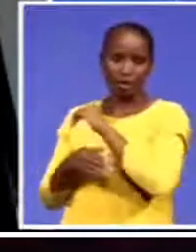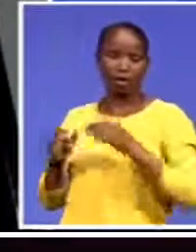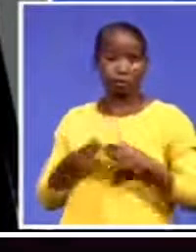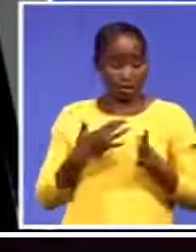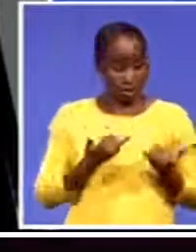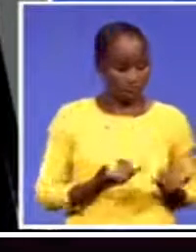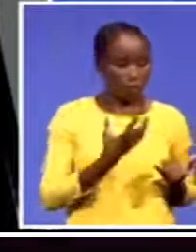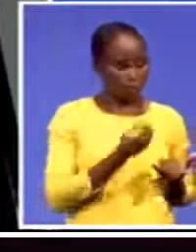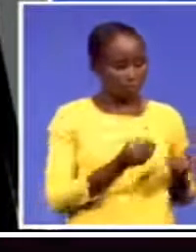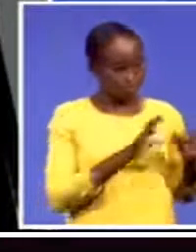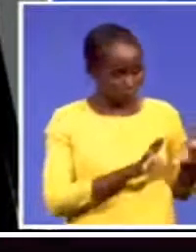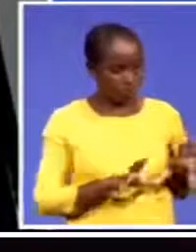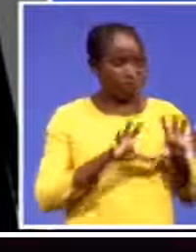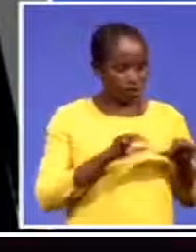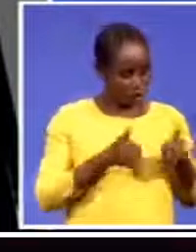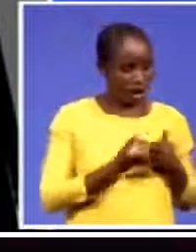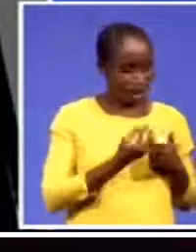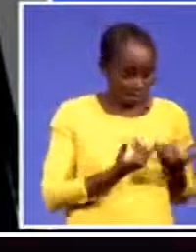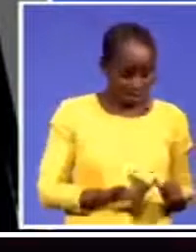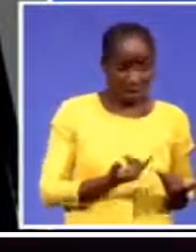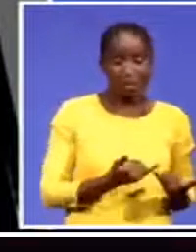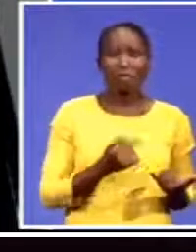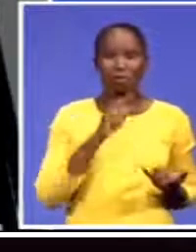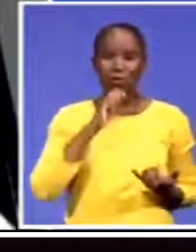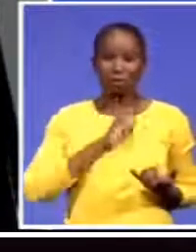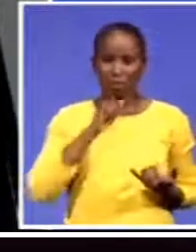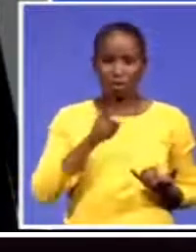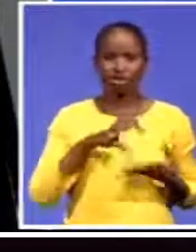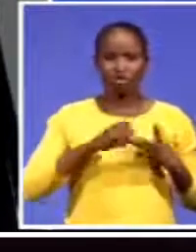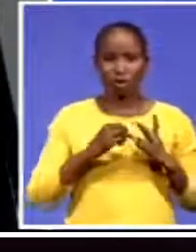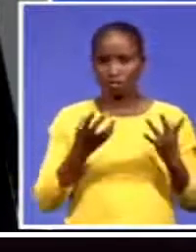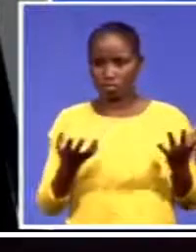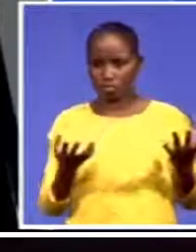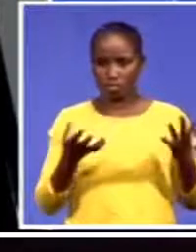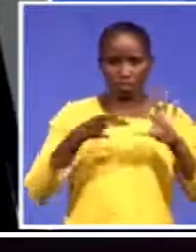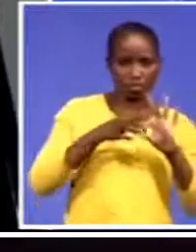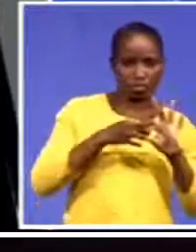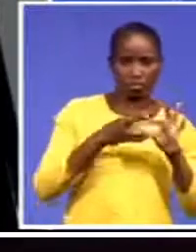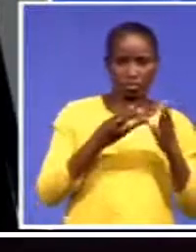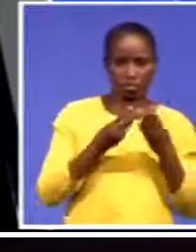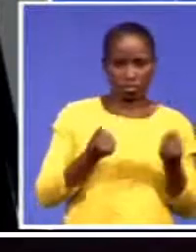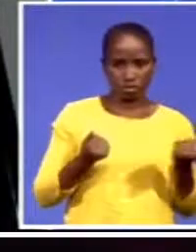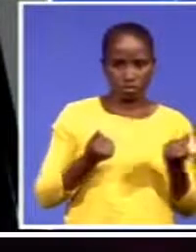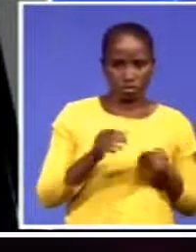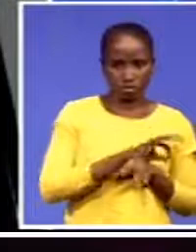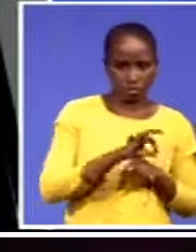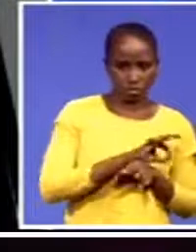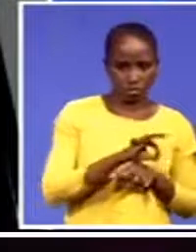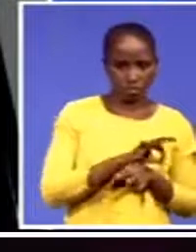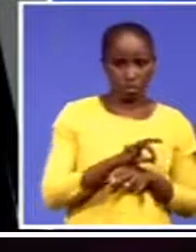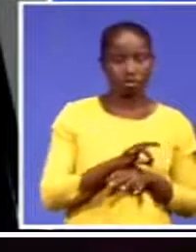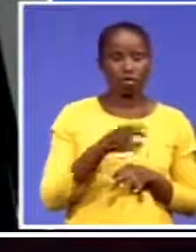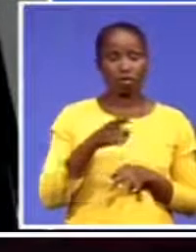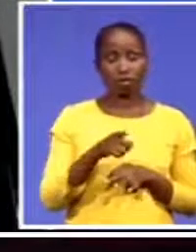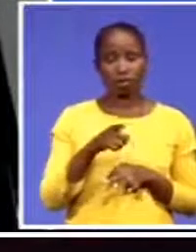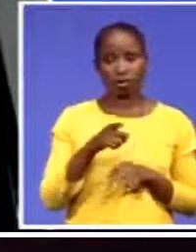We really need to join our post-pandemic economic recovery plan with our aspirations and opportunities around climate